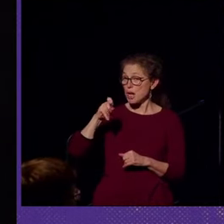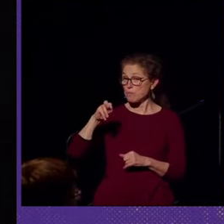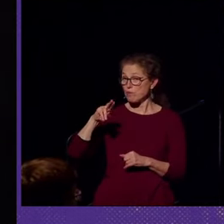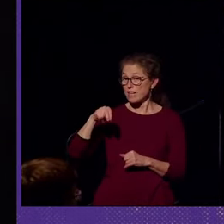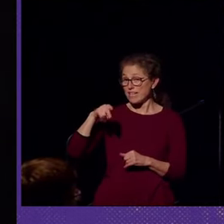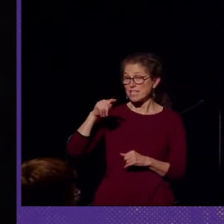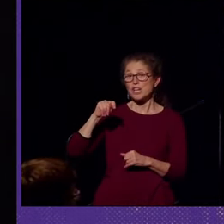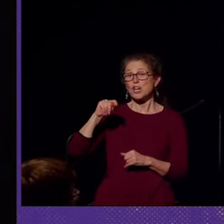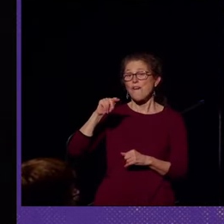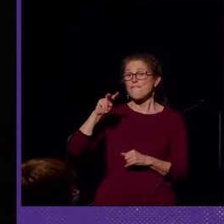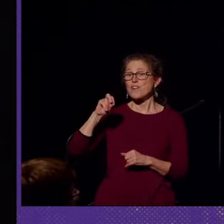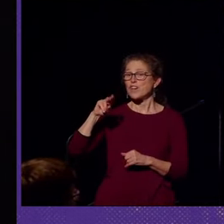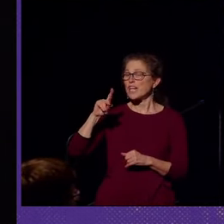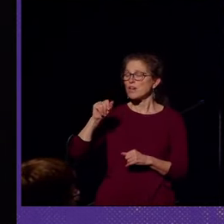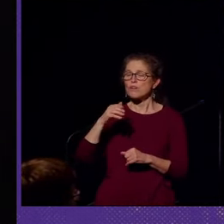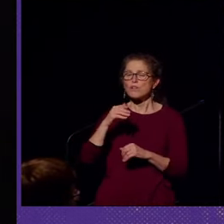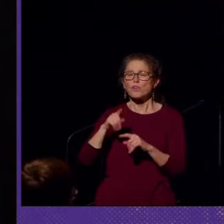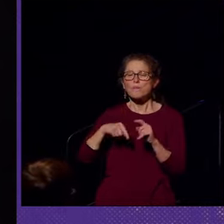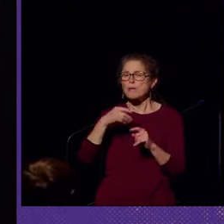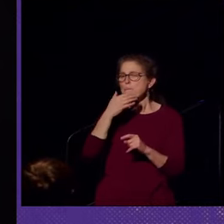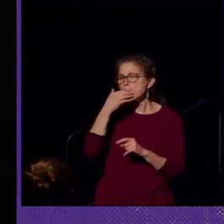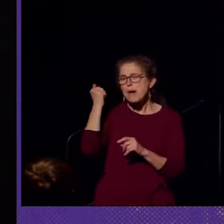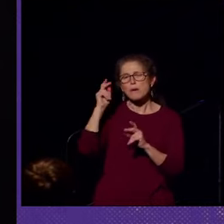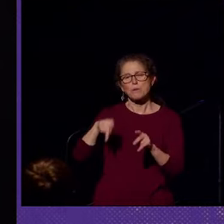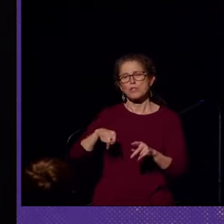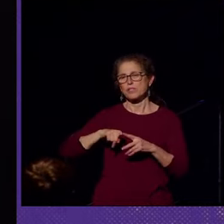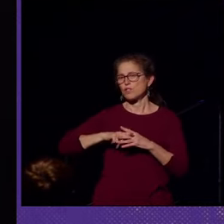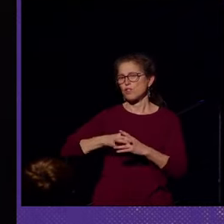couldn't be a better person to kick the season off with.